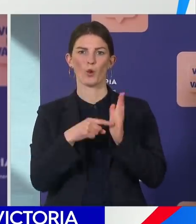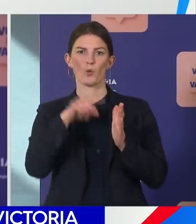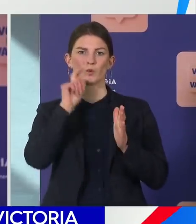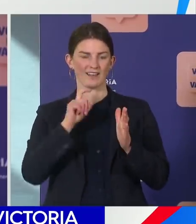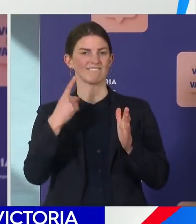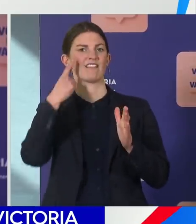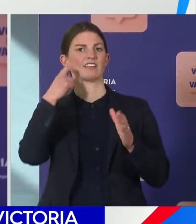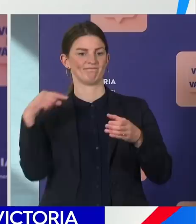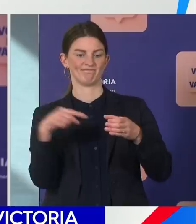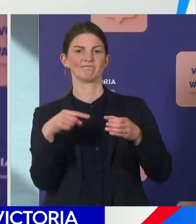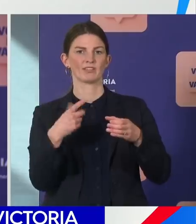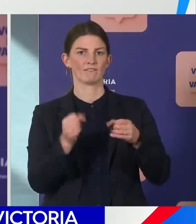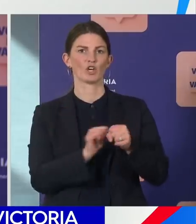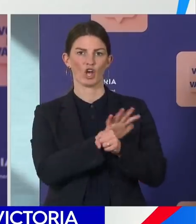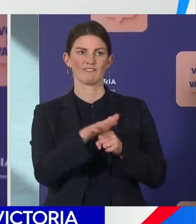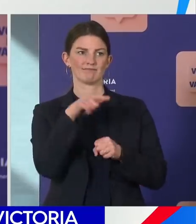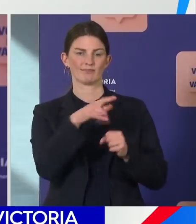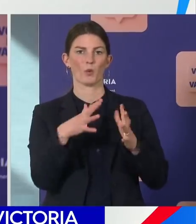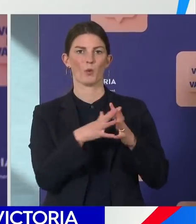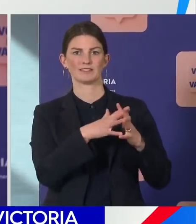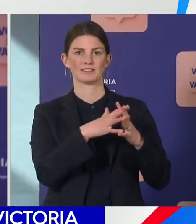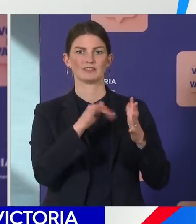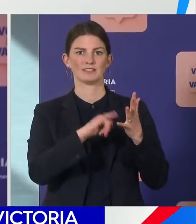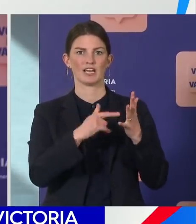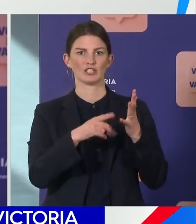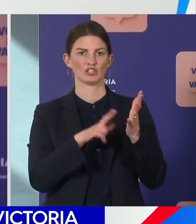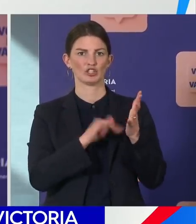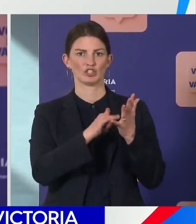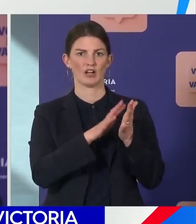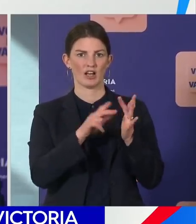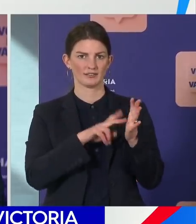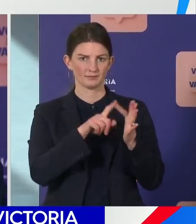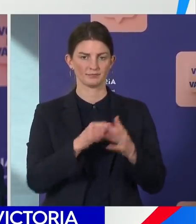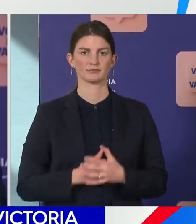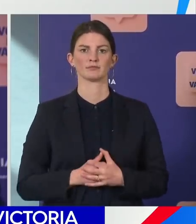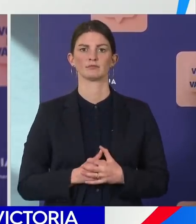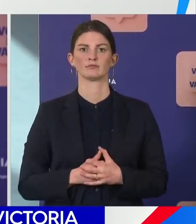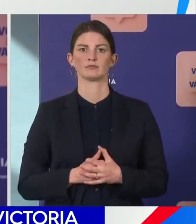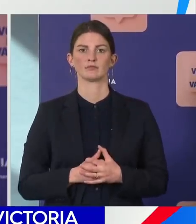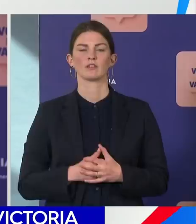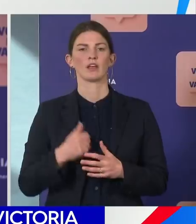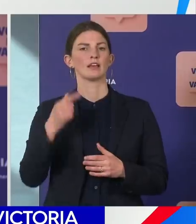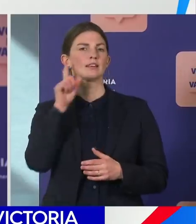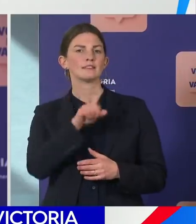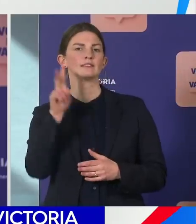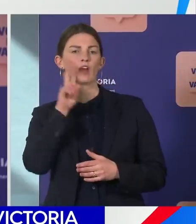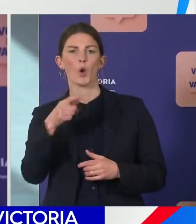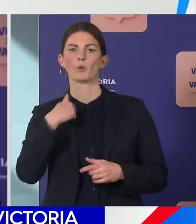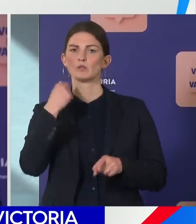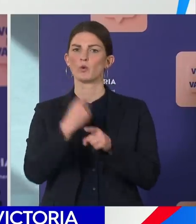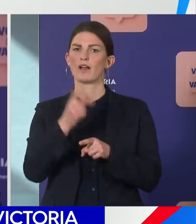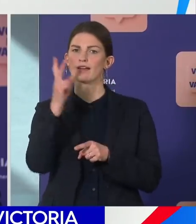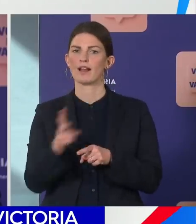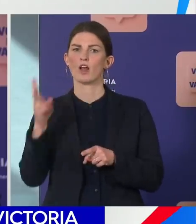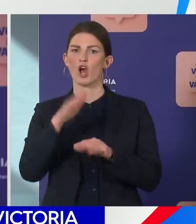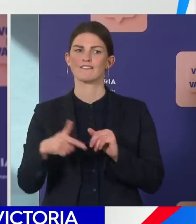In recent days, there's been a lot of focus on emerging cases in the west and north of Melbourne, but it's not limited